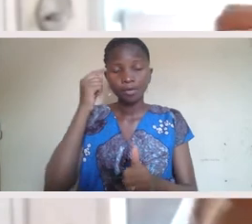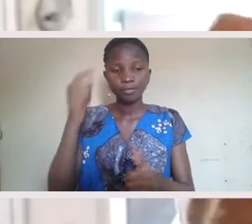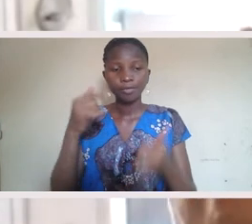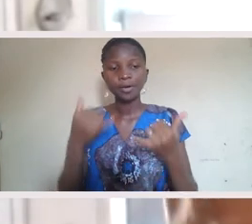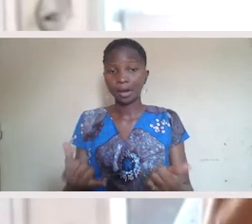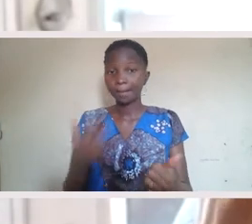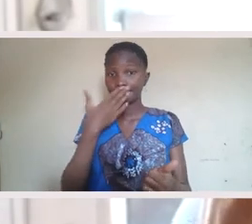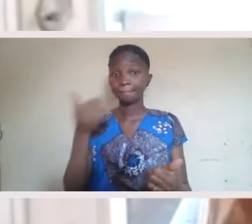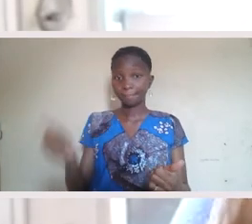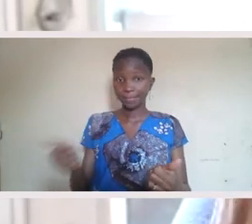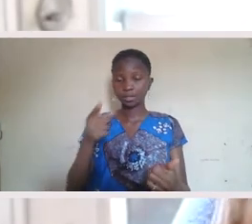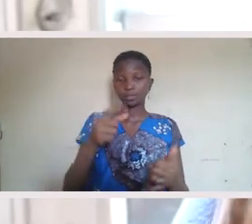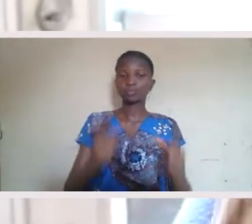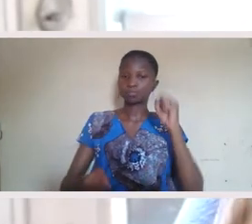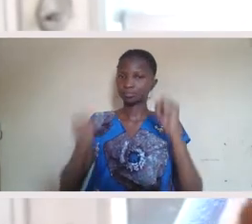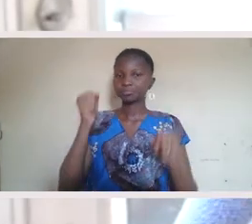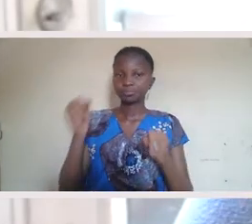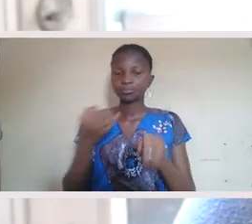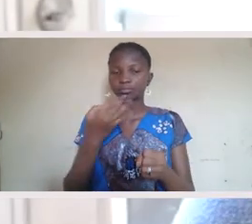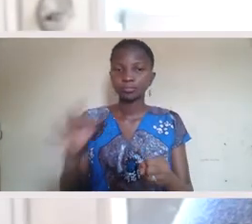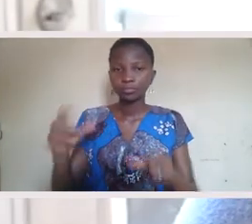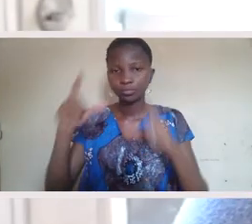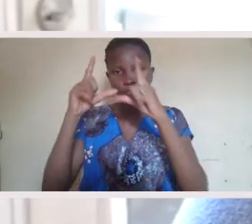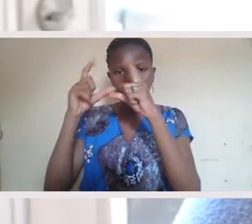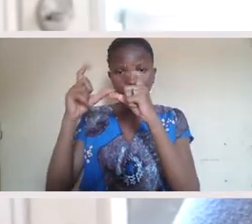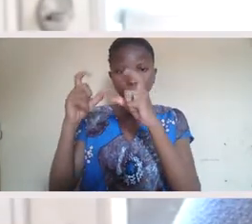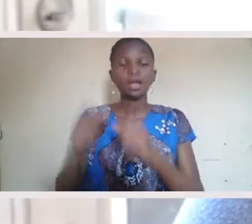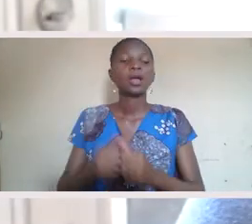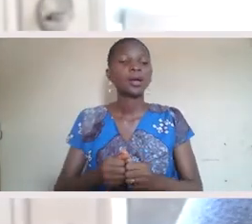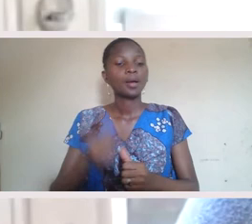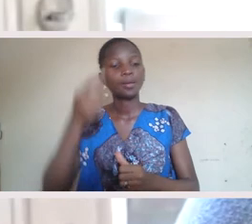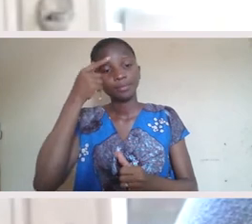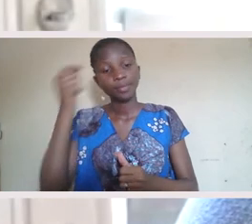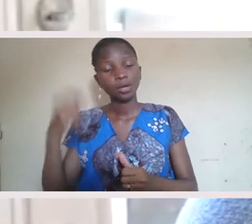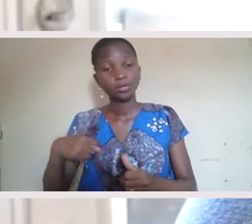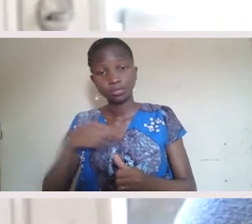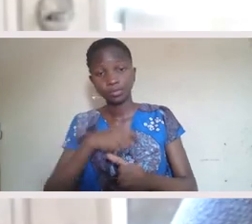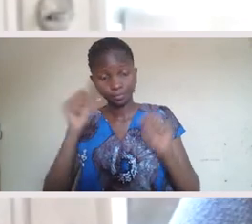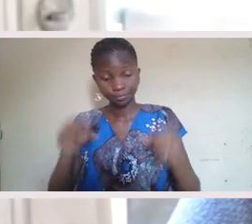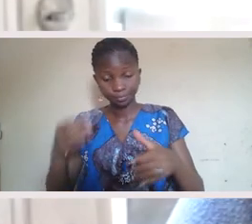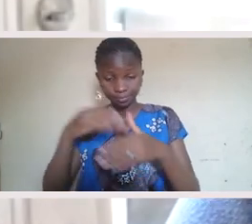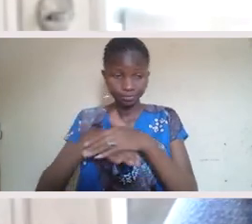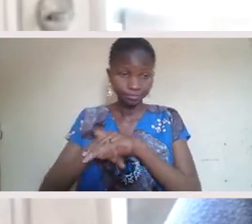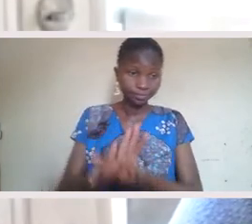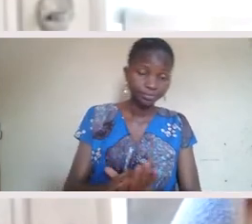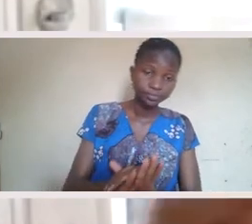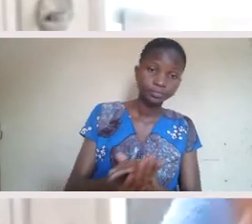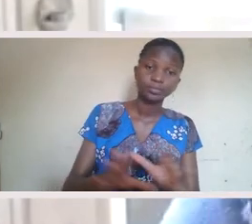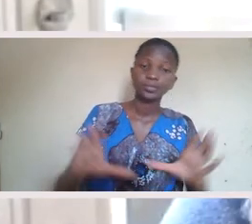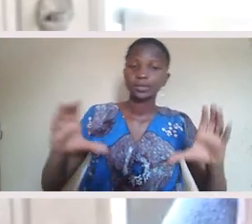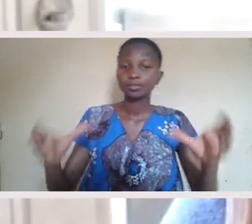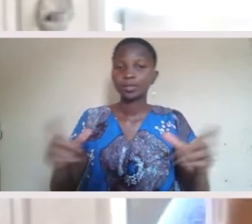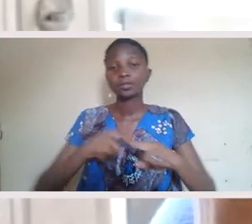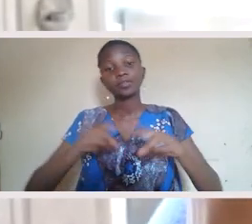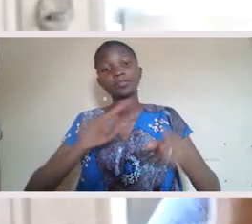even better that you were on your car and off camera, because we were able to enter into this space where it was Kohanetya,